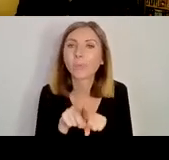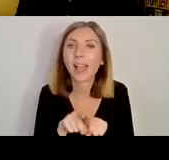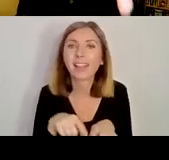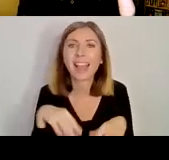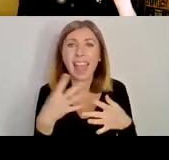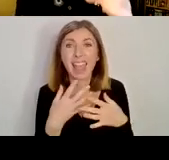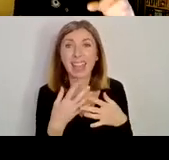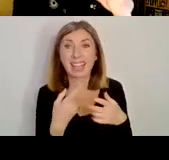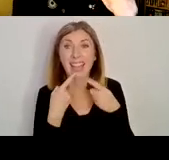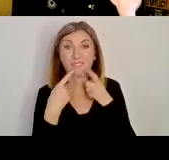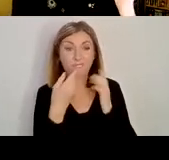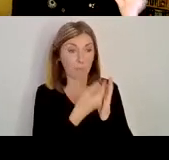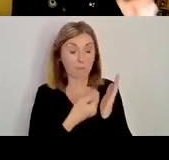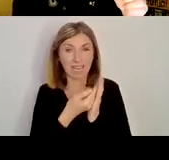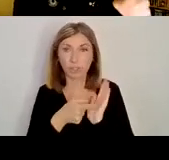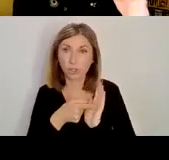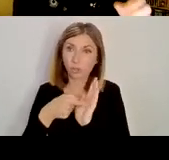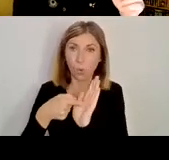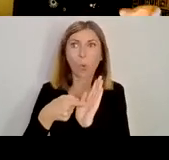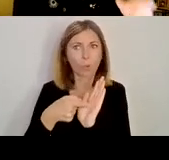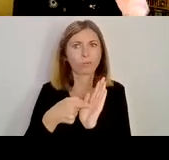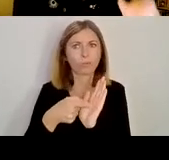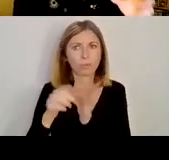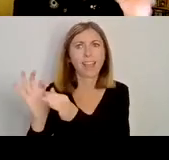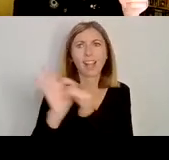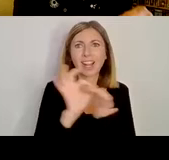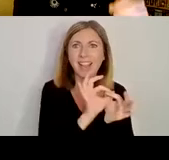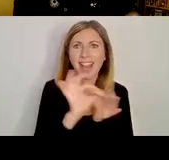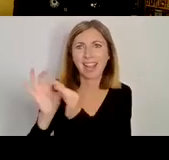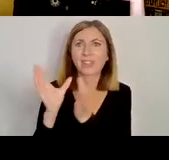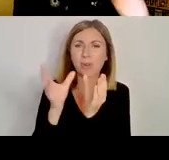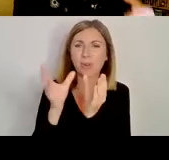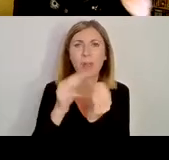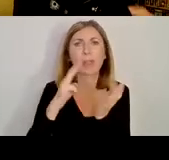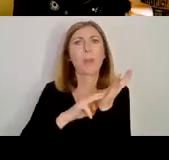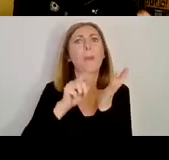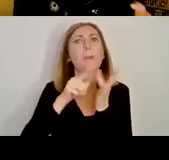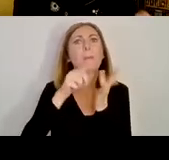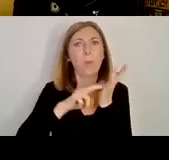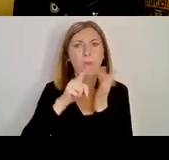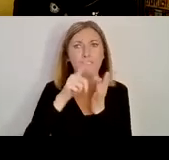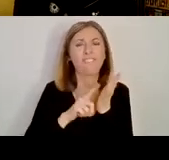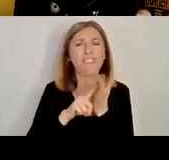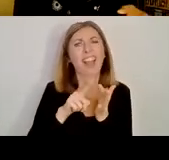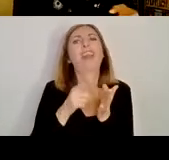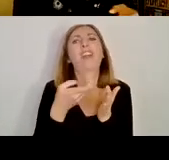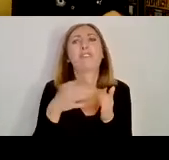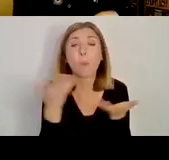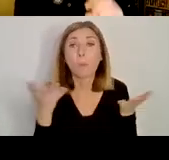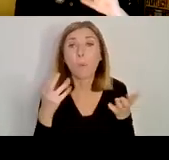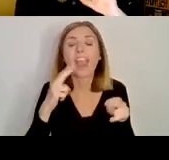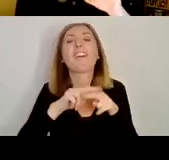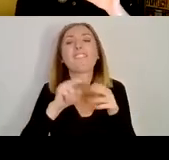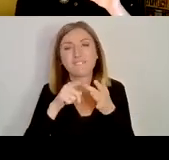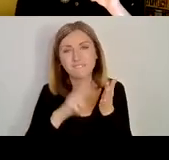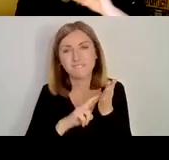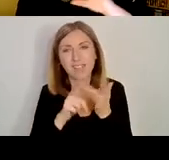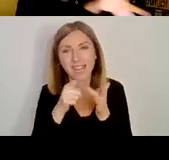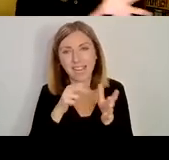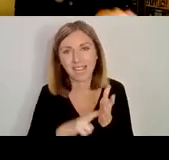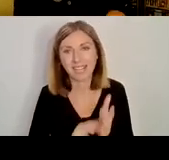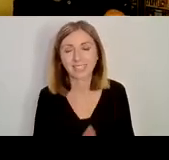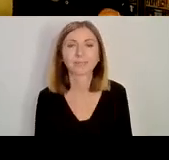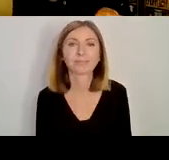would suggest that the connection with Down, with Movil is probably the original connection. And actually